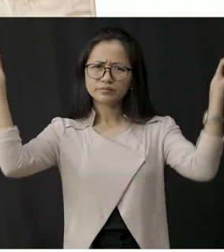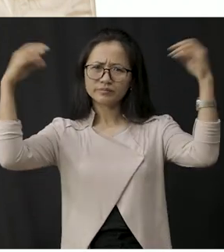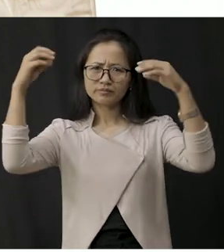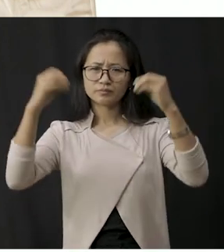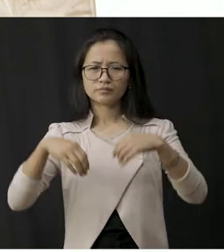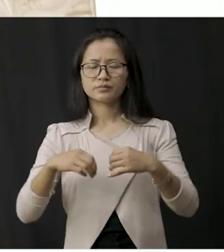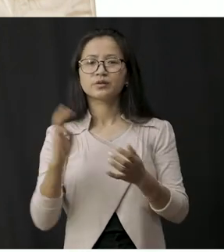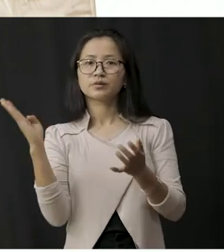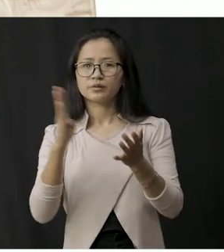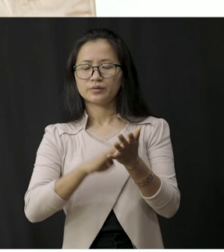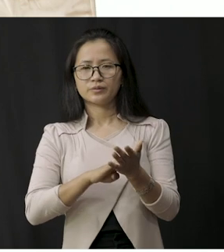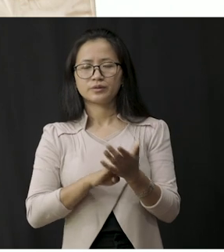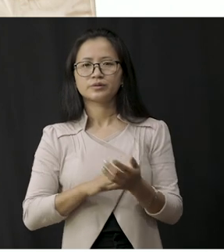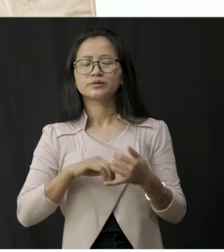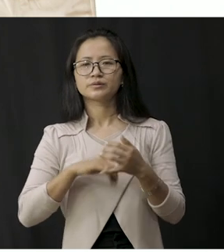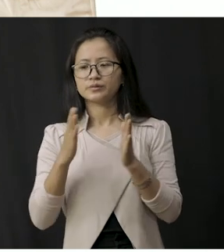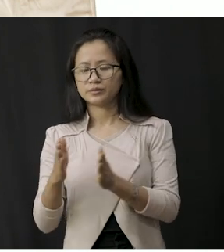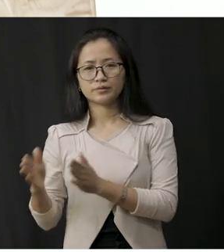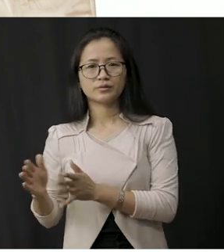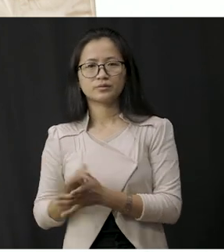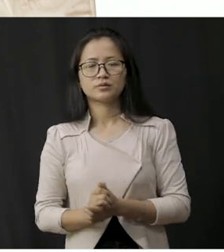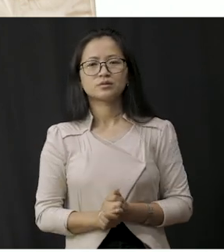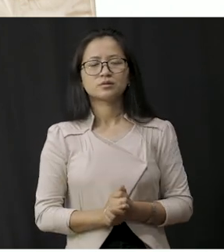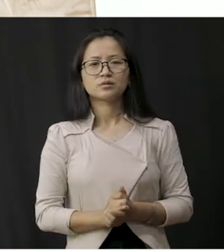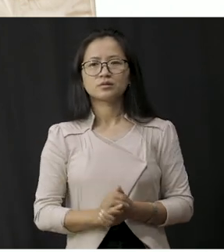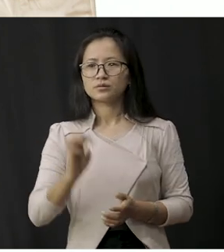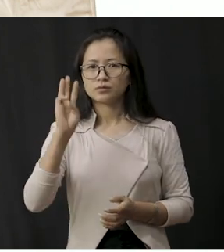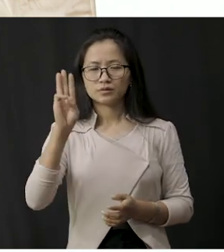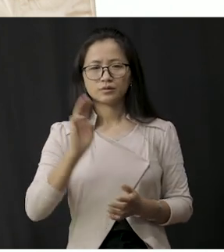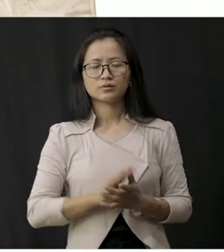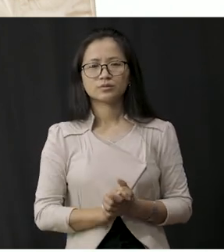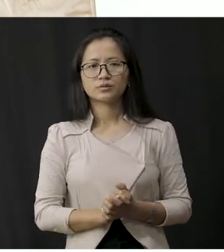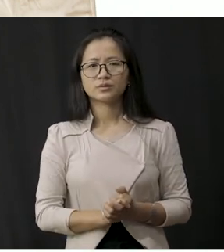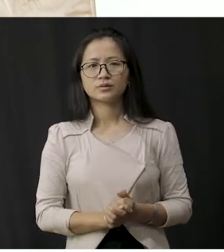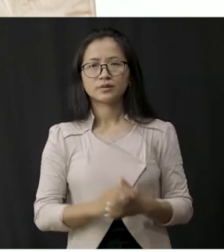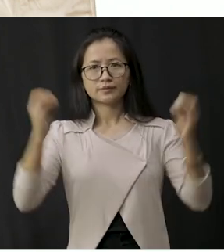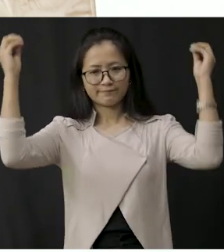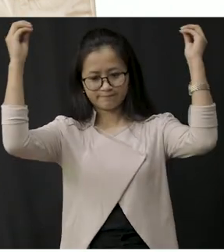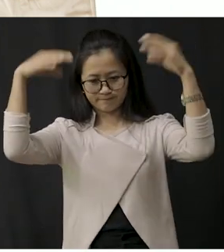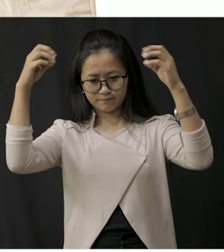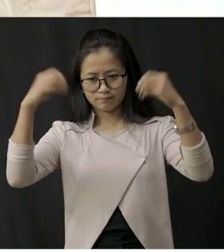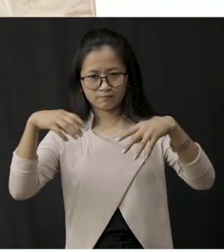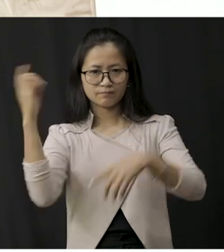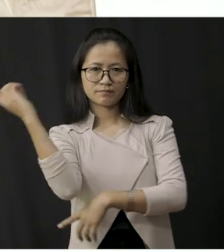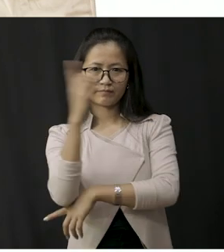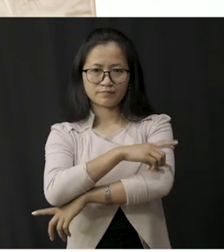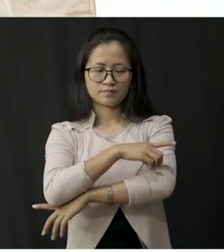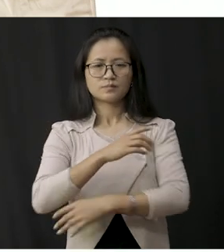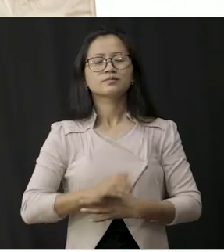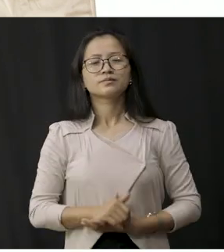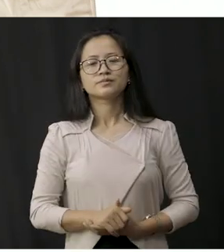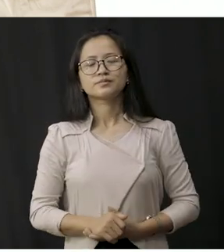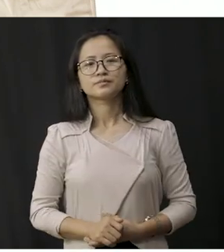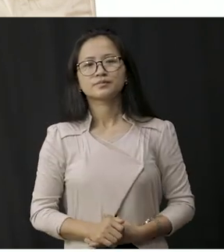during right so the answer for the option number three would be rainy days okay rainy days